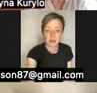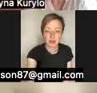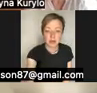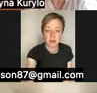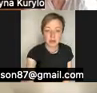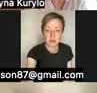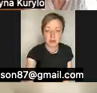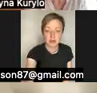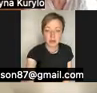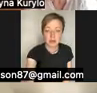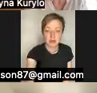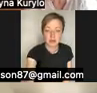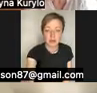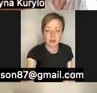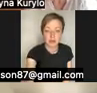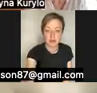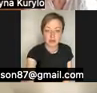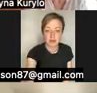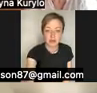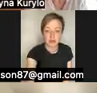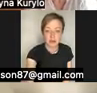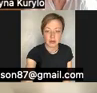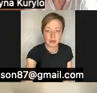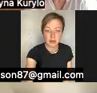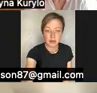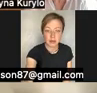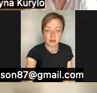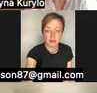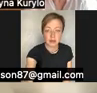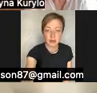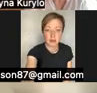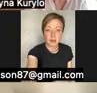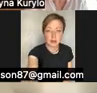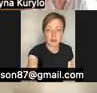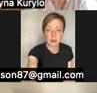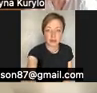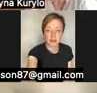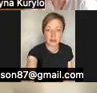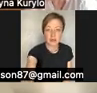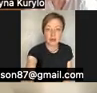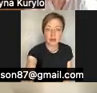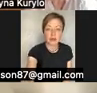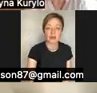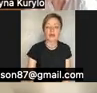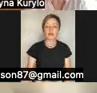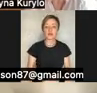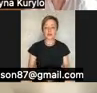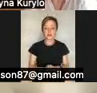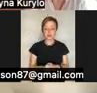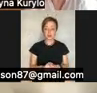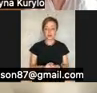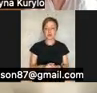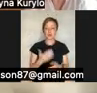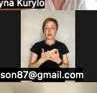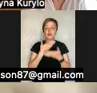And also they face the barrier that it is not possible for them to save their child without the extra help